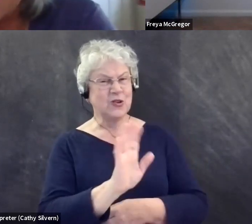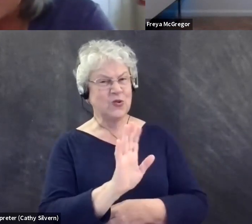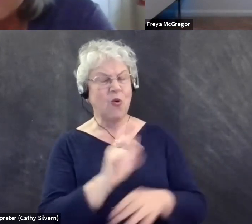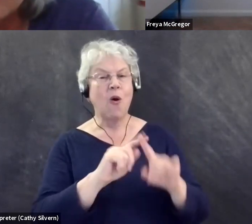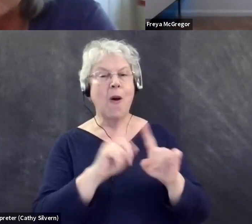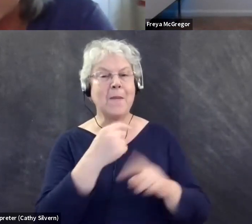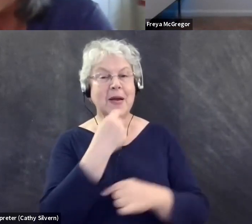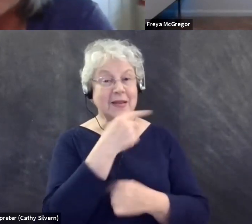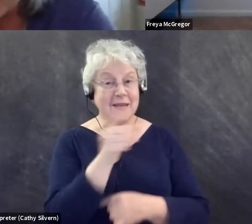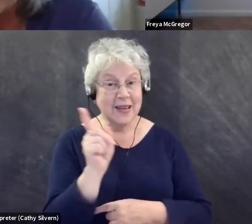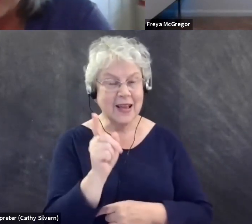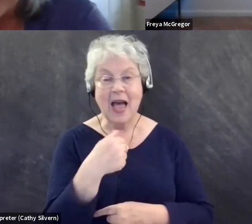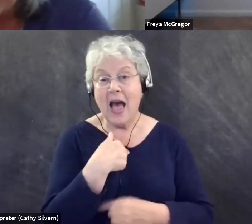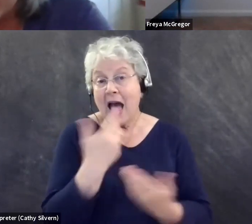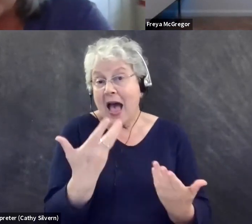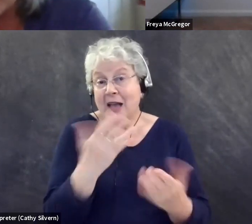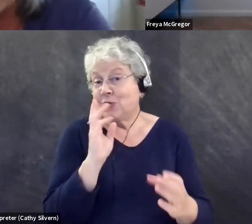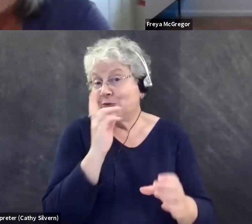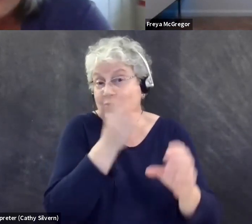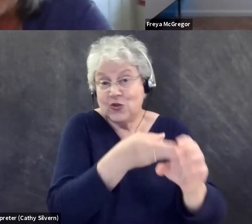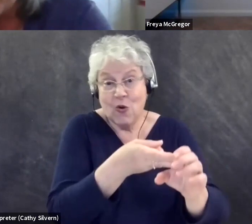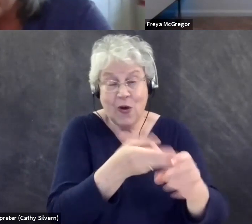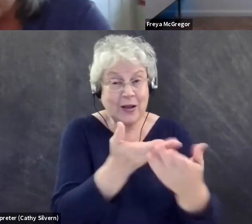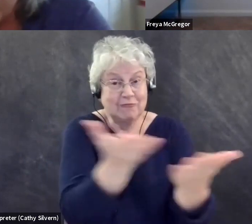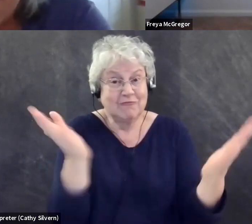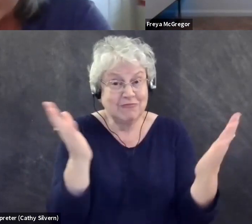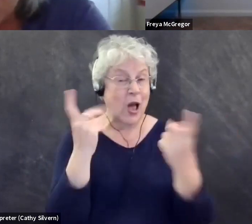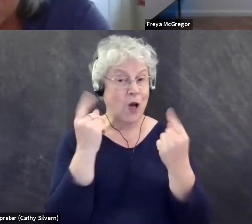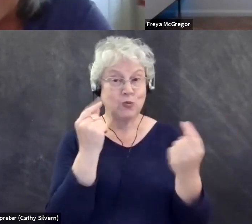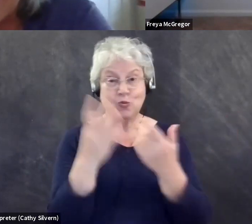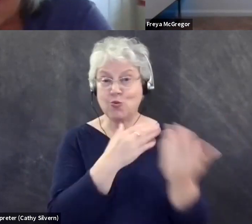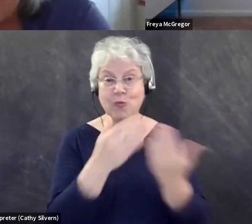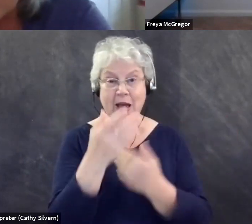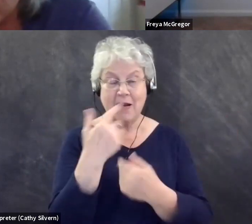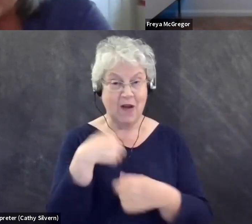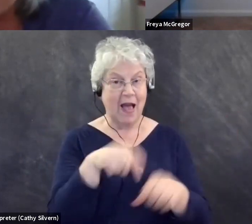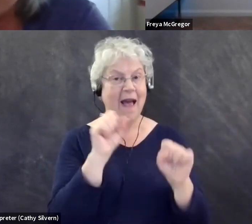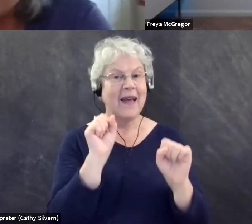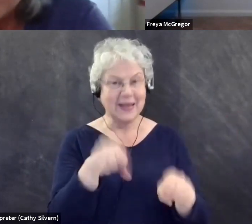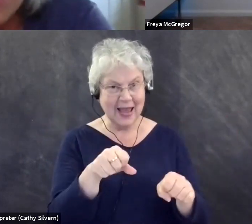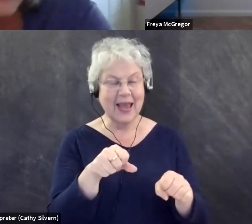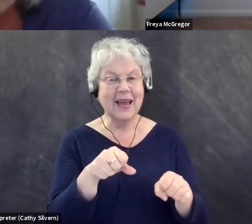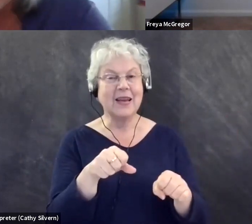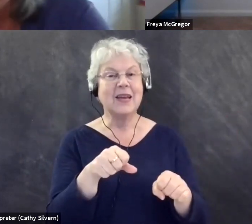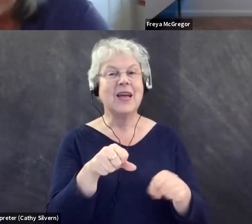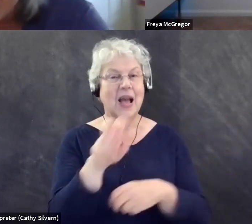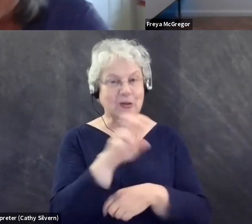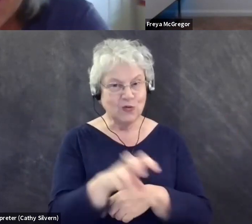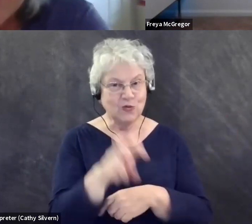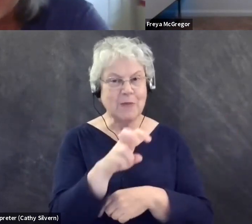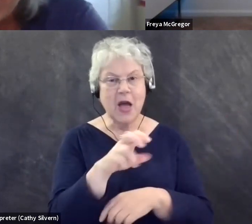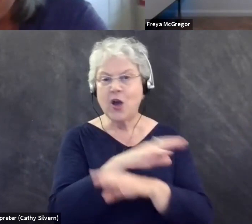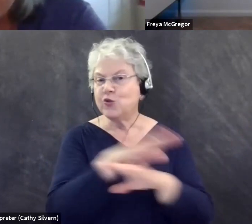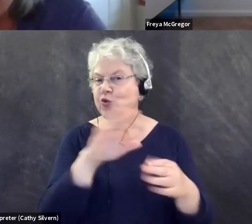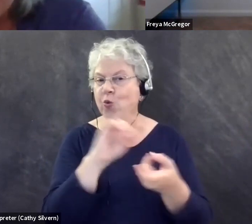mainly say, look, I just want to join you. I want to do whatever I can of the trip. I don't want you to